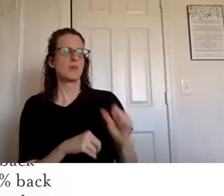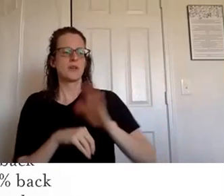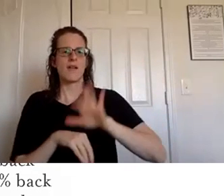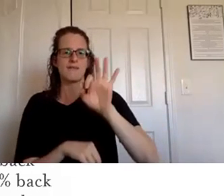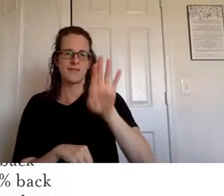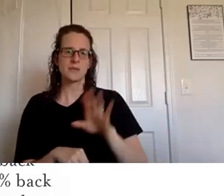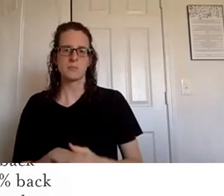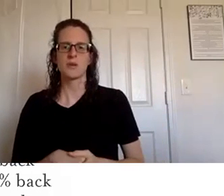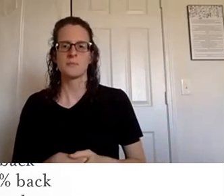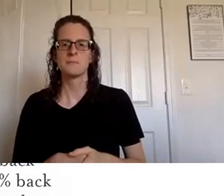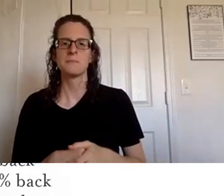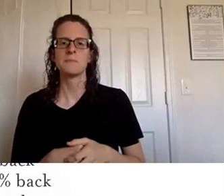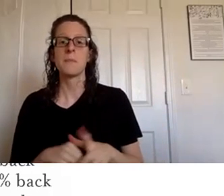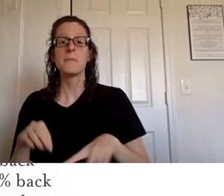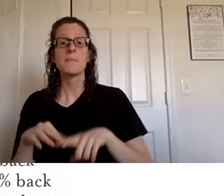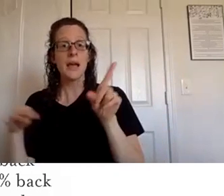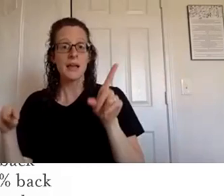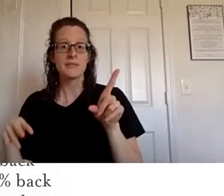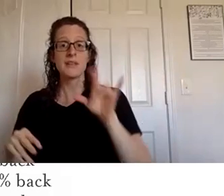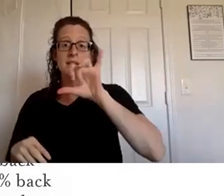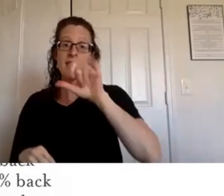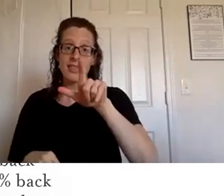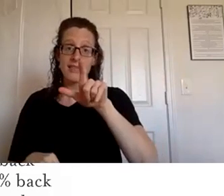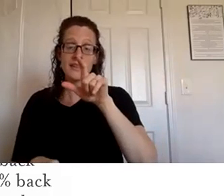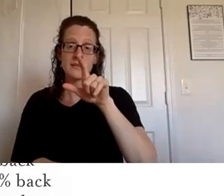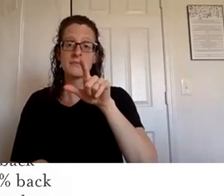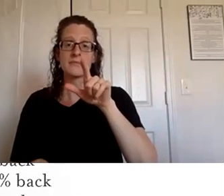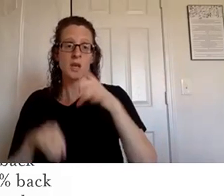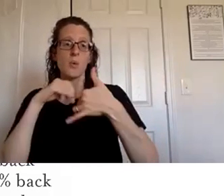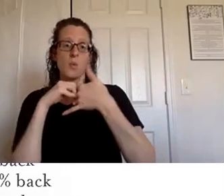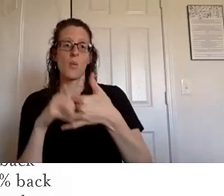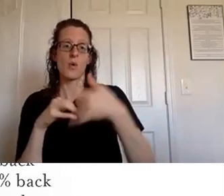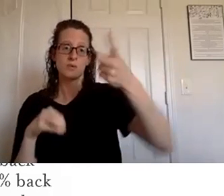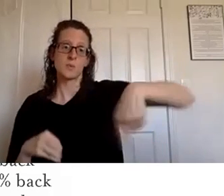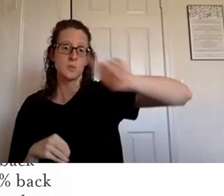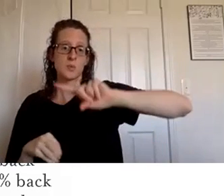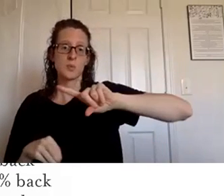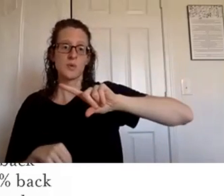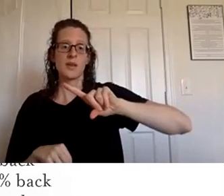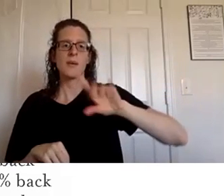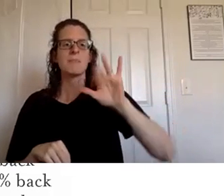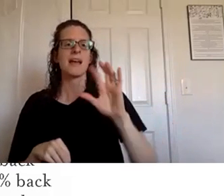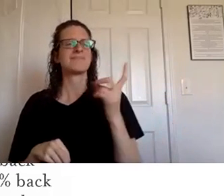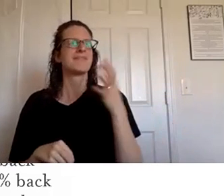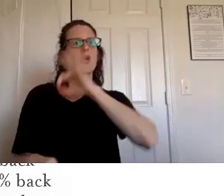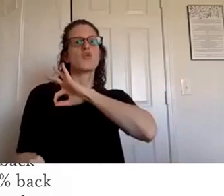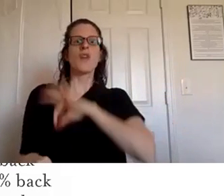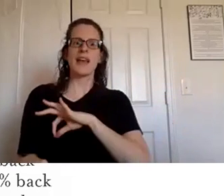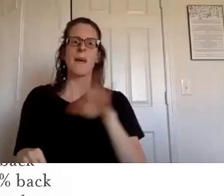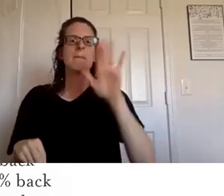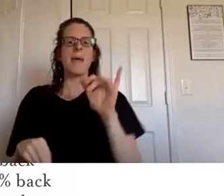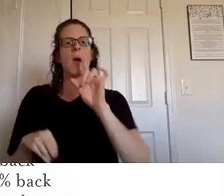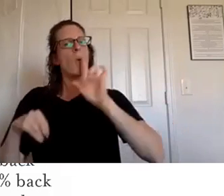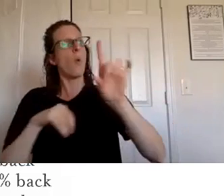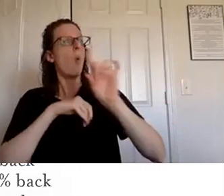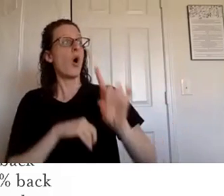group um but young living um rewards you with in-store credit for ordering um on